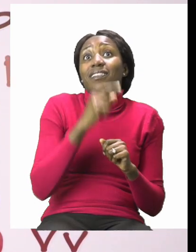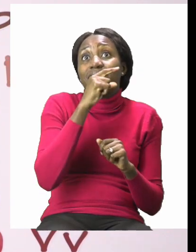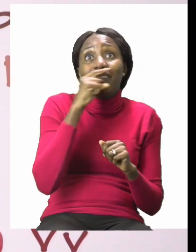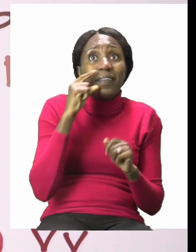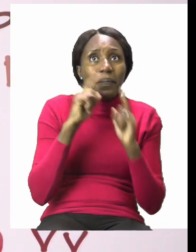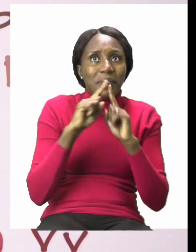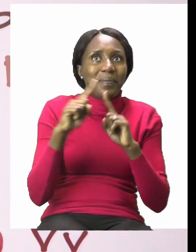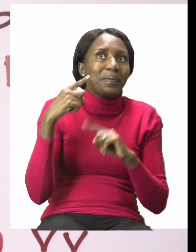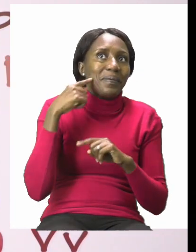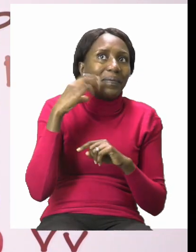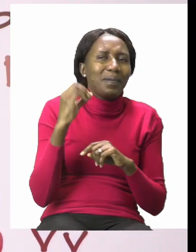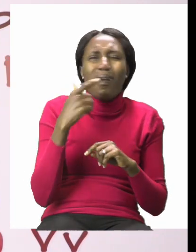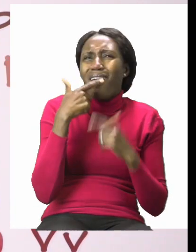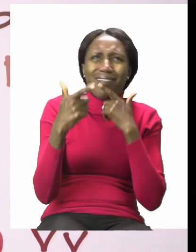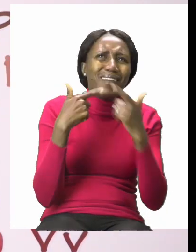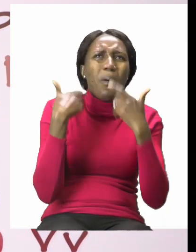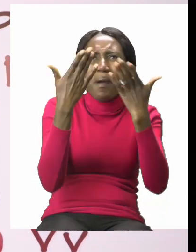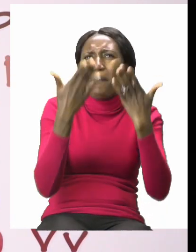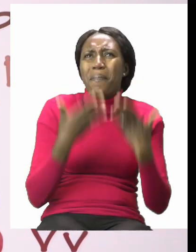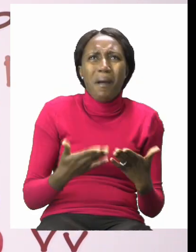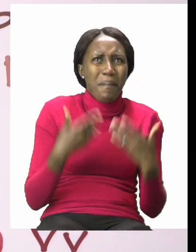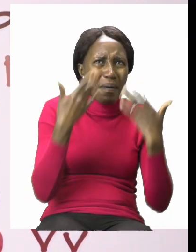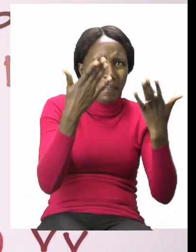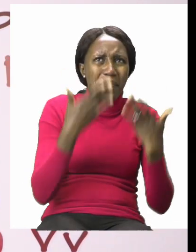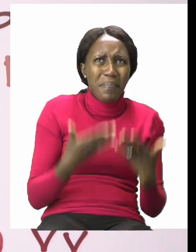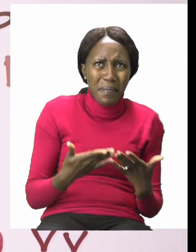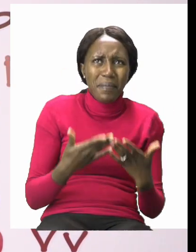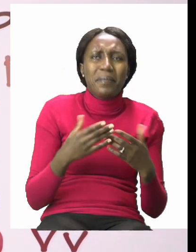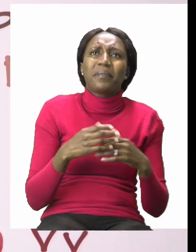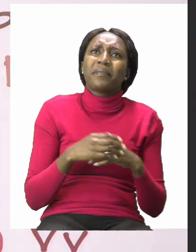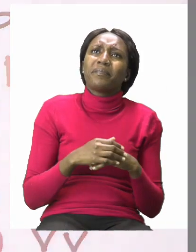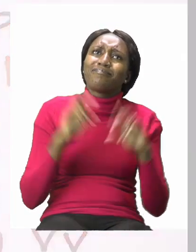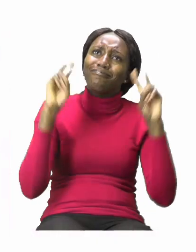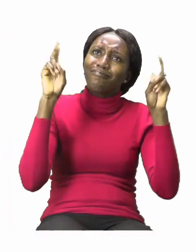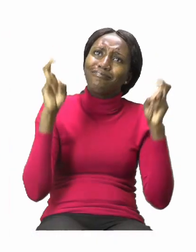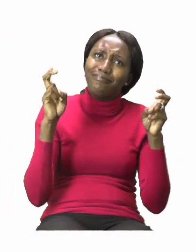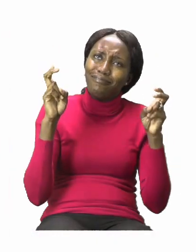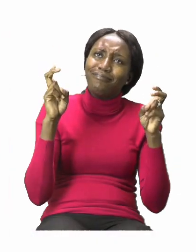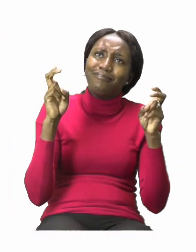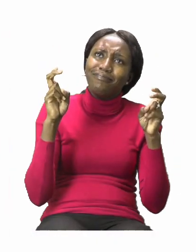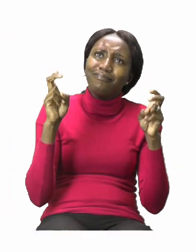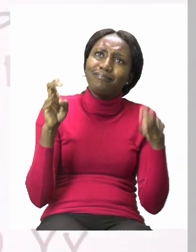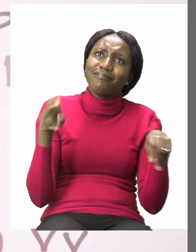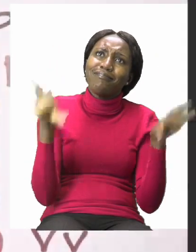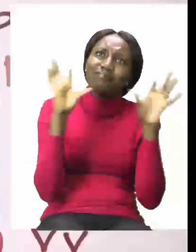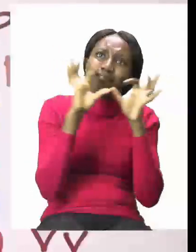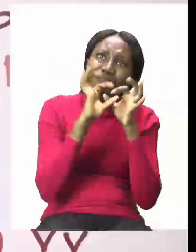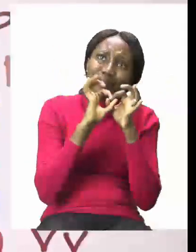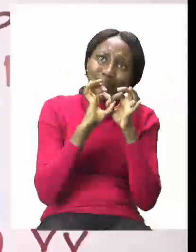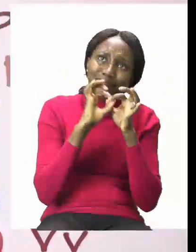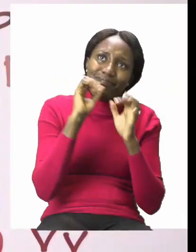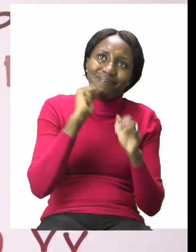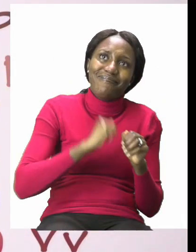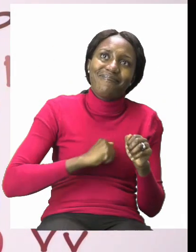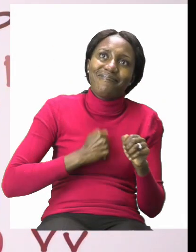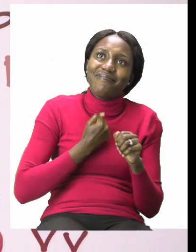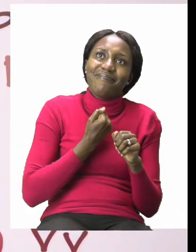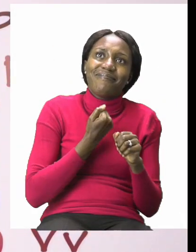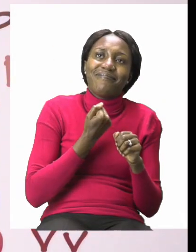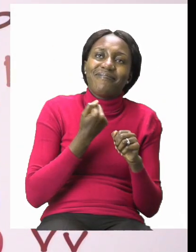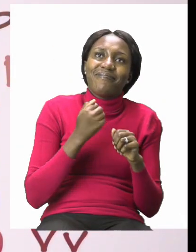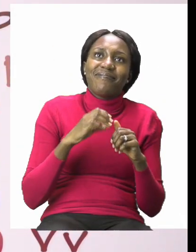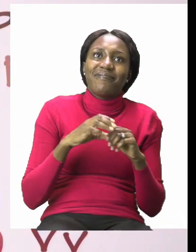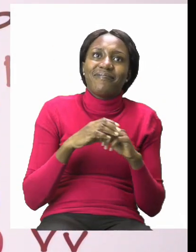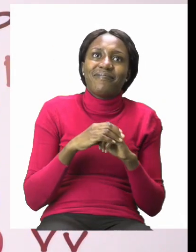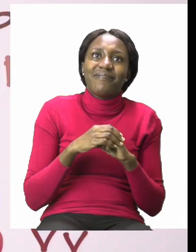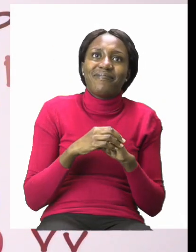and thank you so much for joining me today. Our theme this week is My Home.